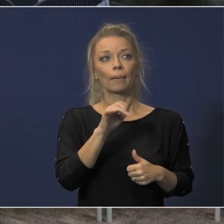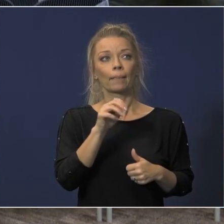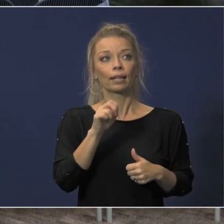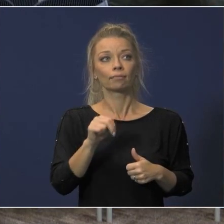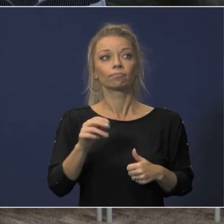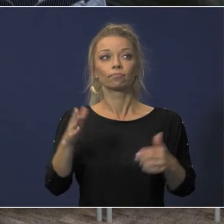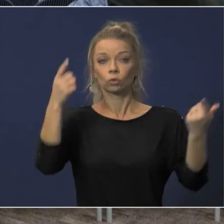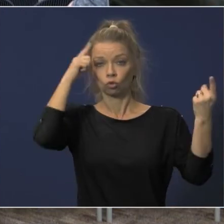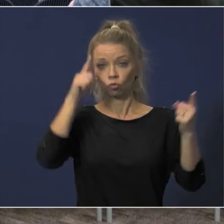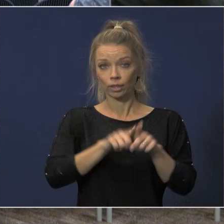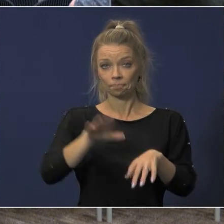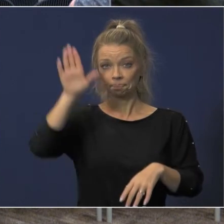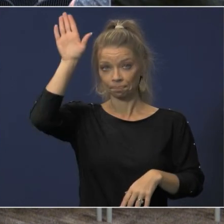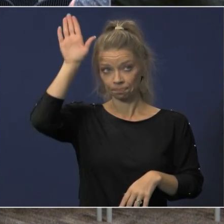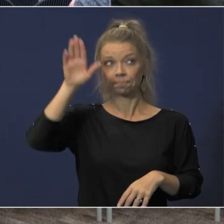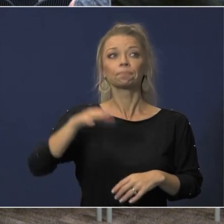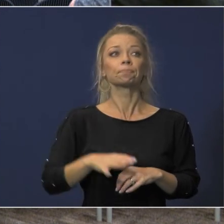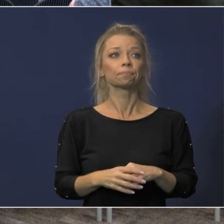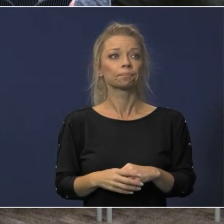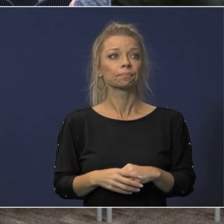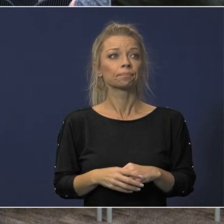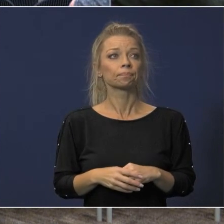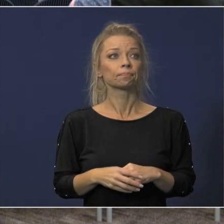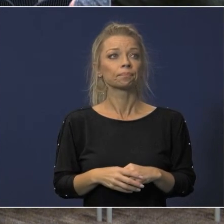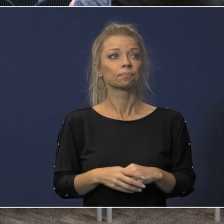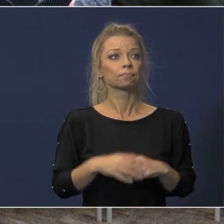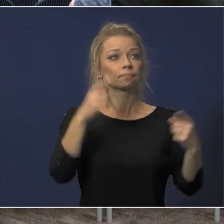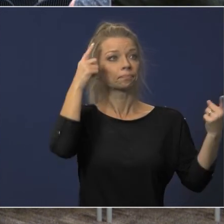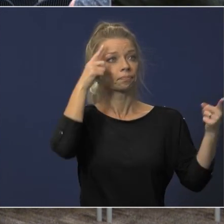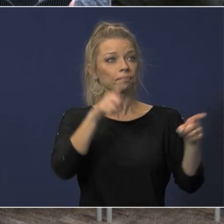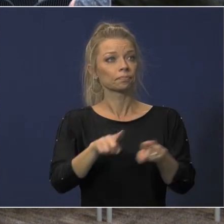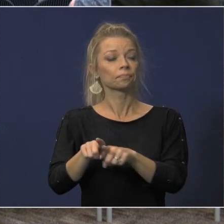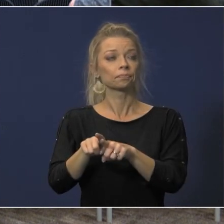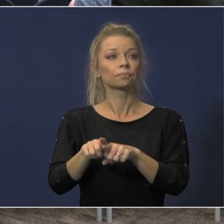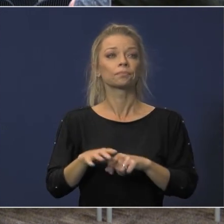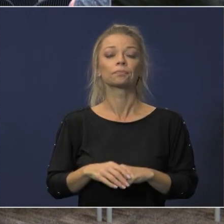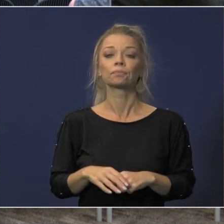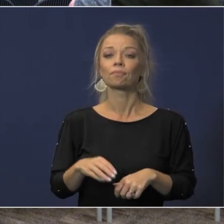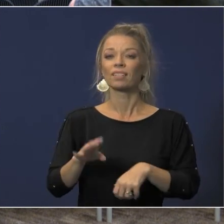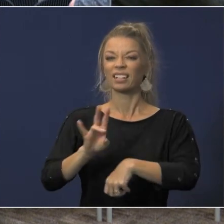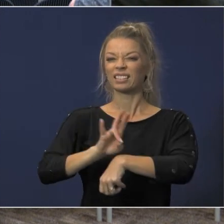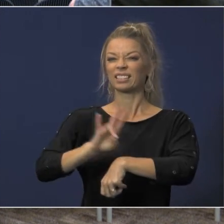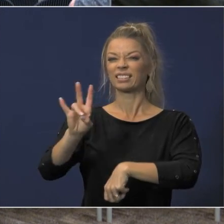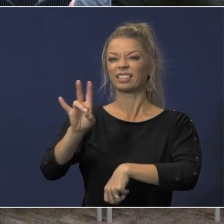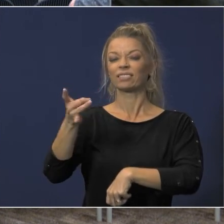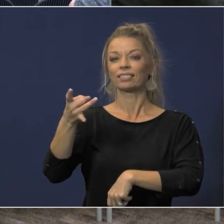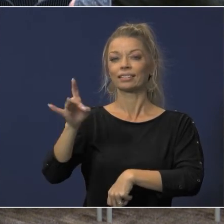it is unanimous and it's 718.